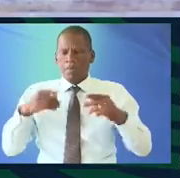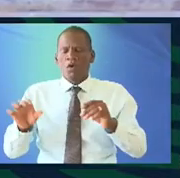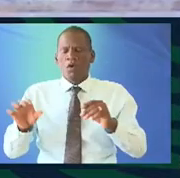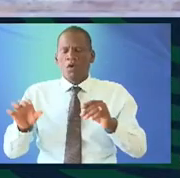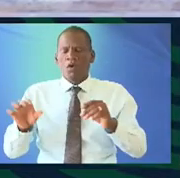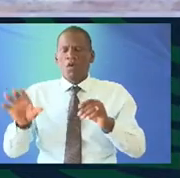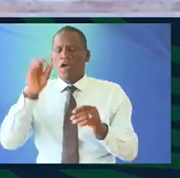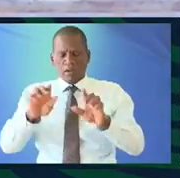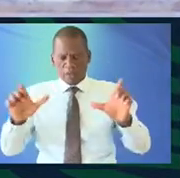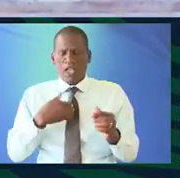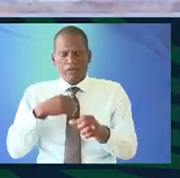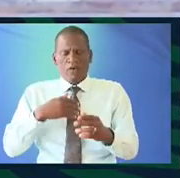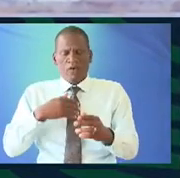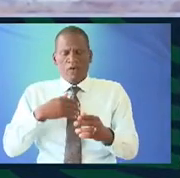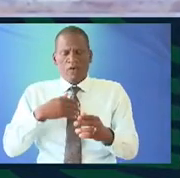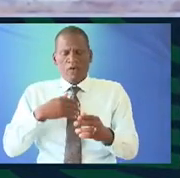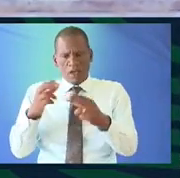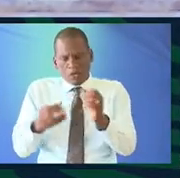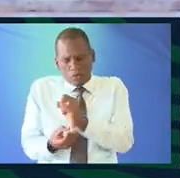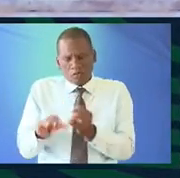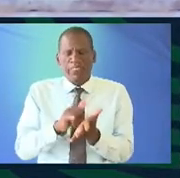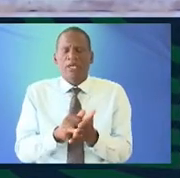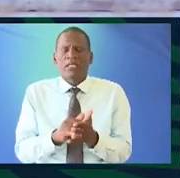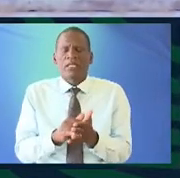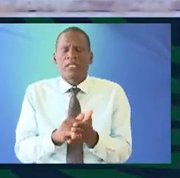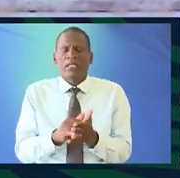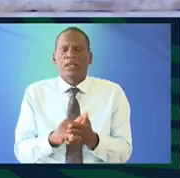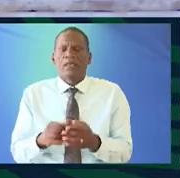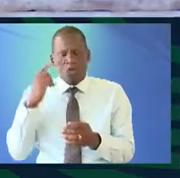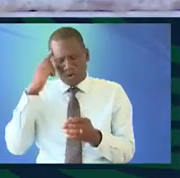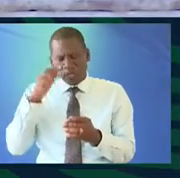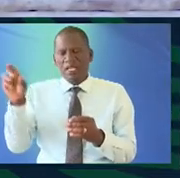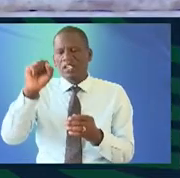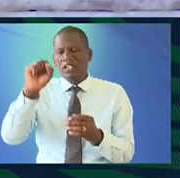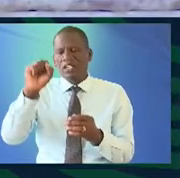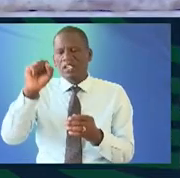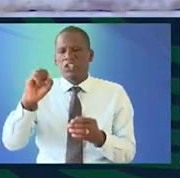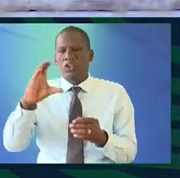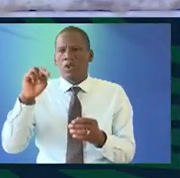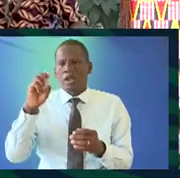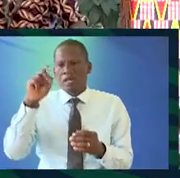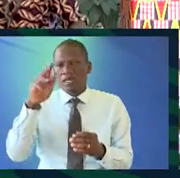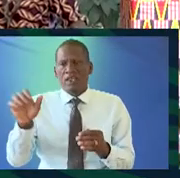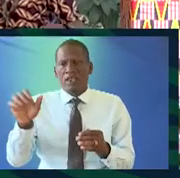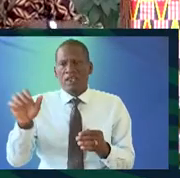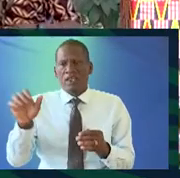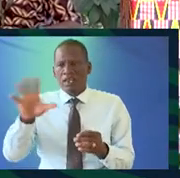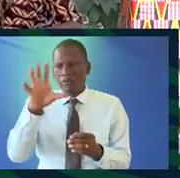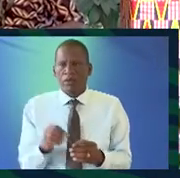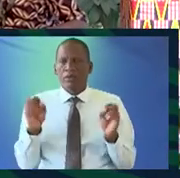of African language coined a term to kind of define that cognitive dissonance we feel as Africans thank you